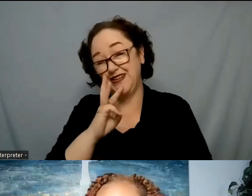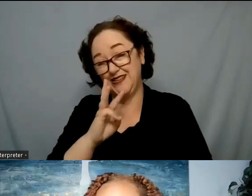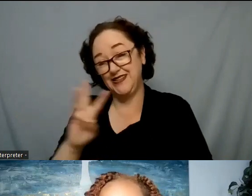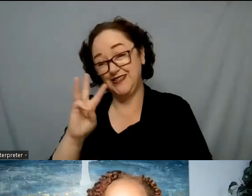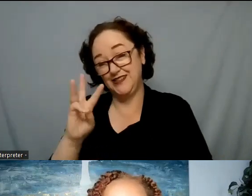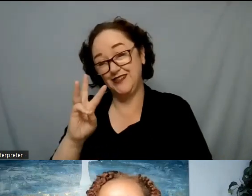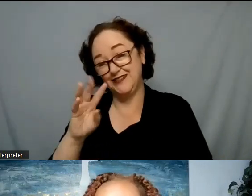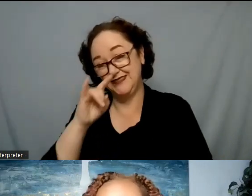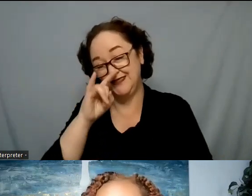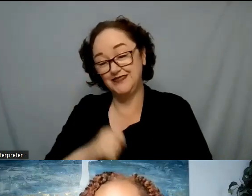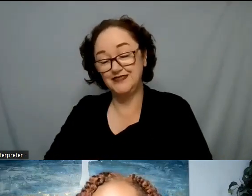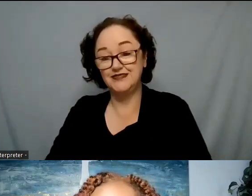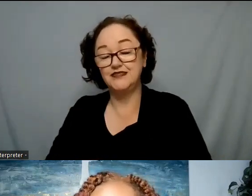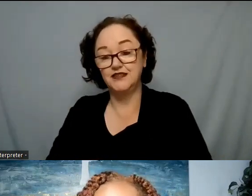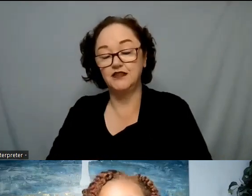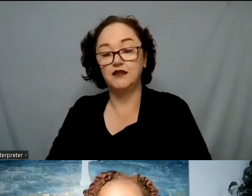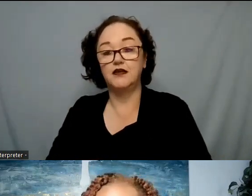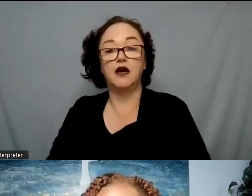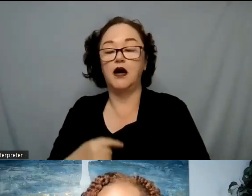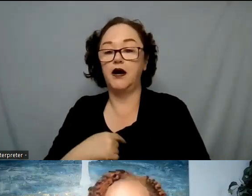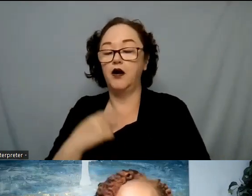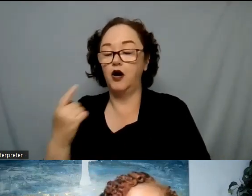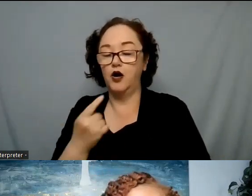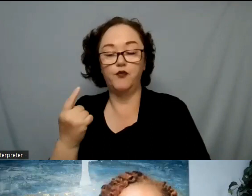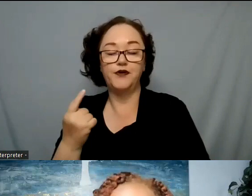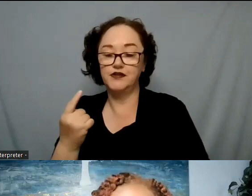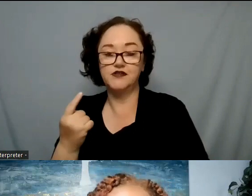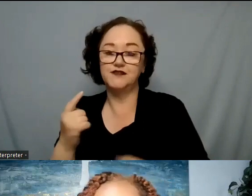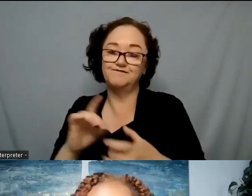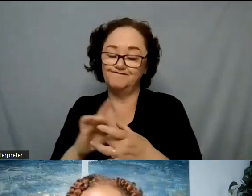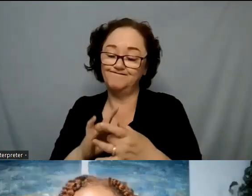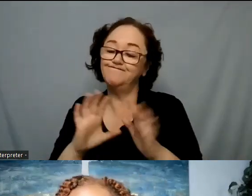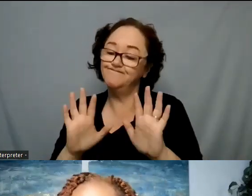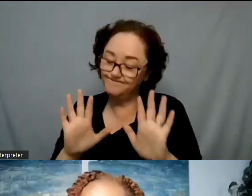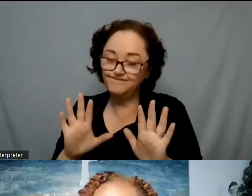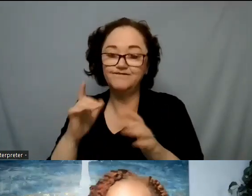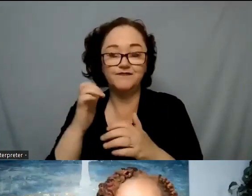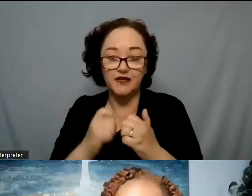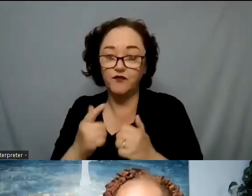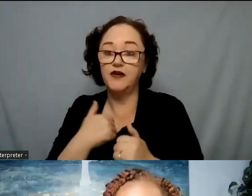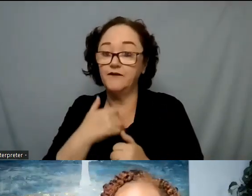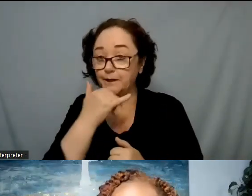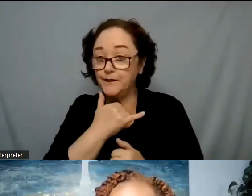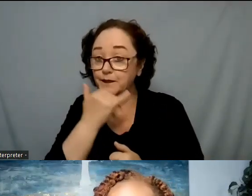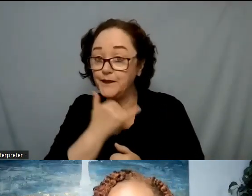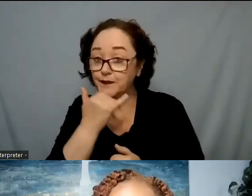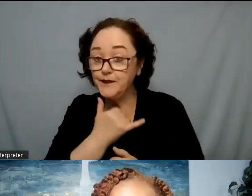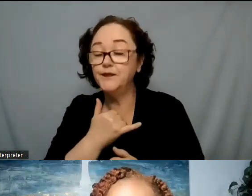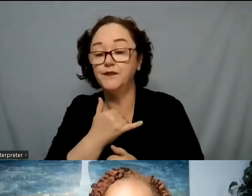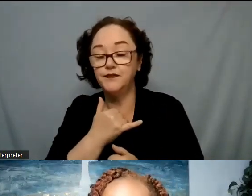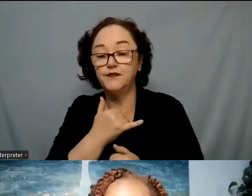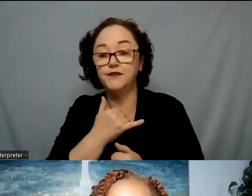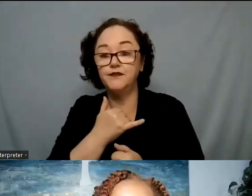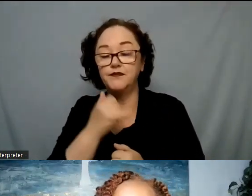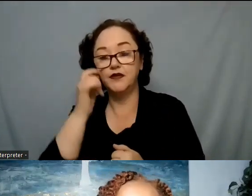very small is everyone makes mistakes everyone now we we have consequences we're responsible for our